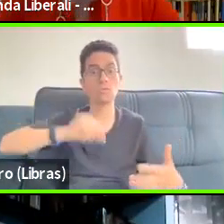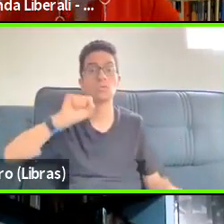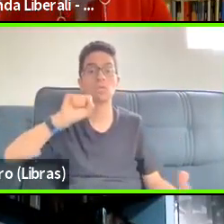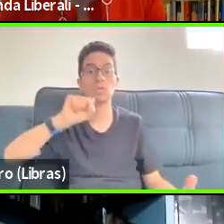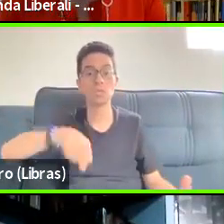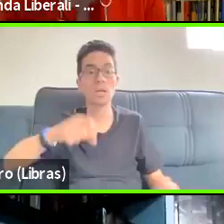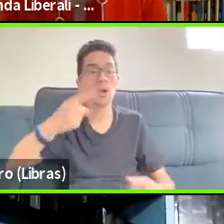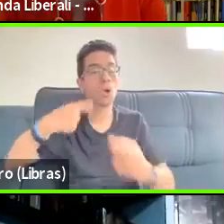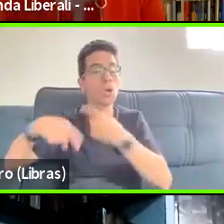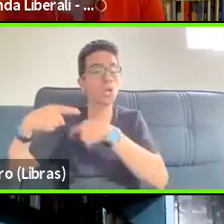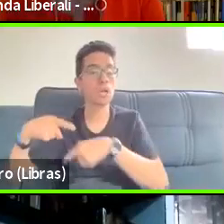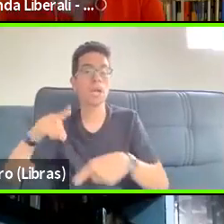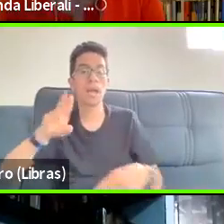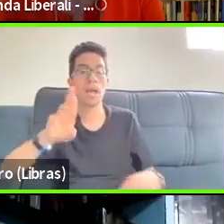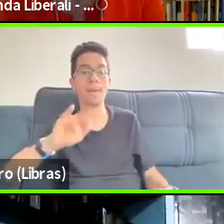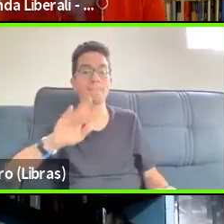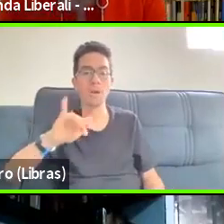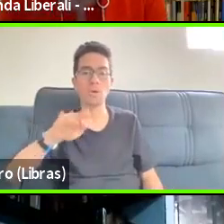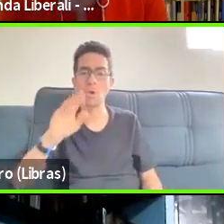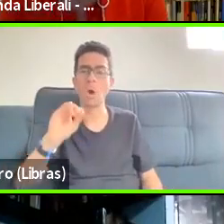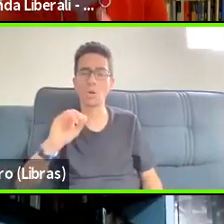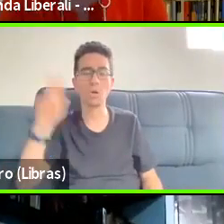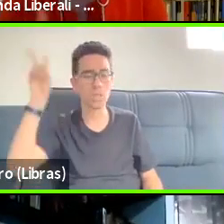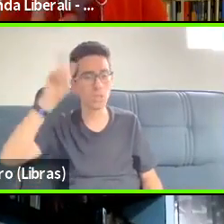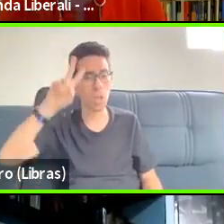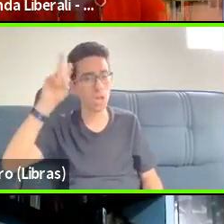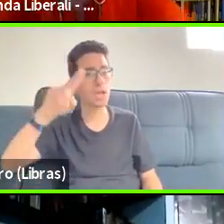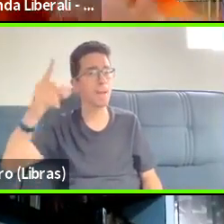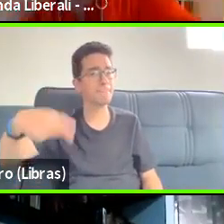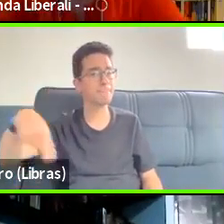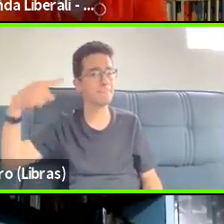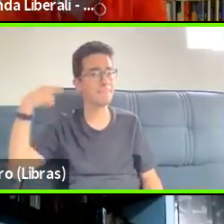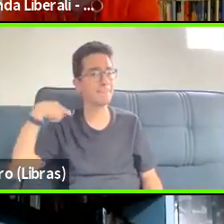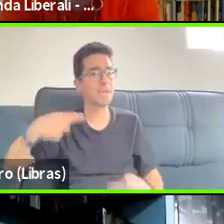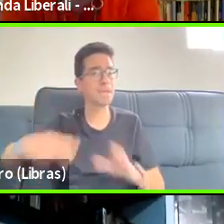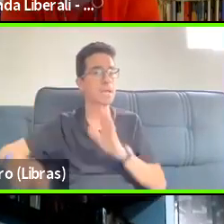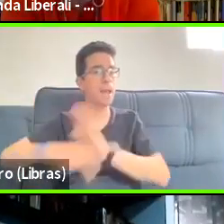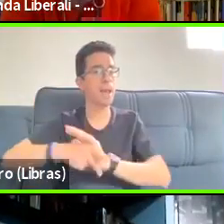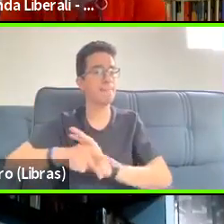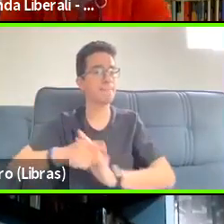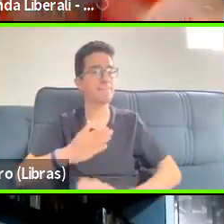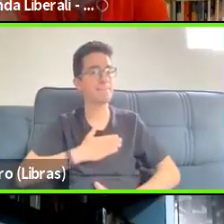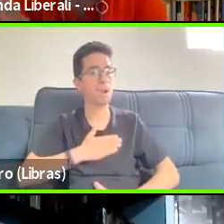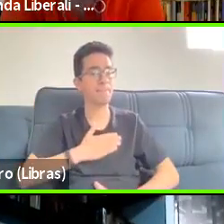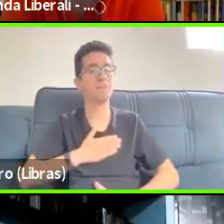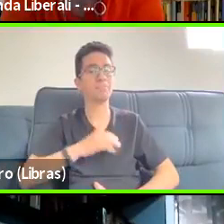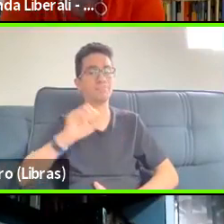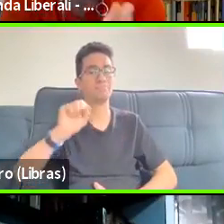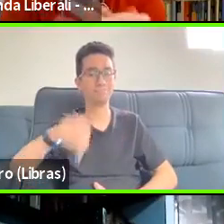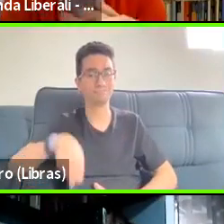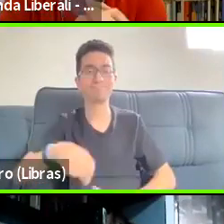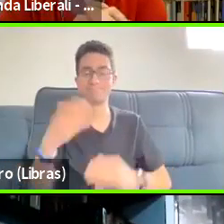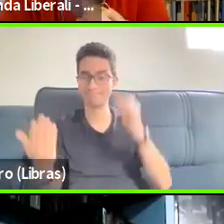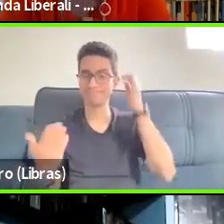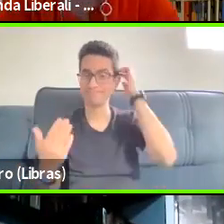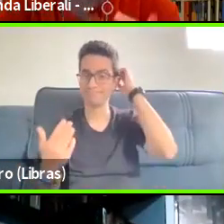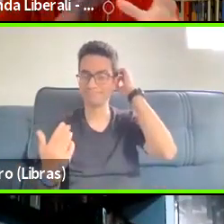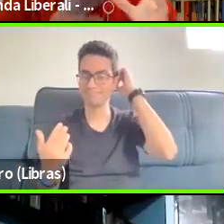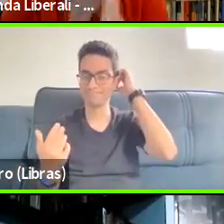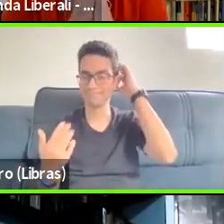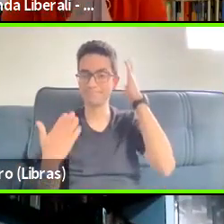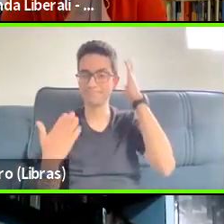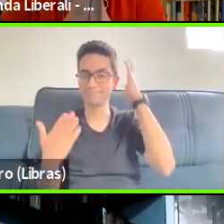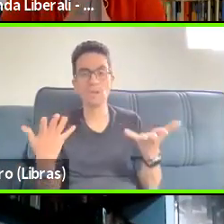And I can choose from them to create meaning within this context, the context of this activity.